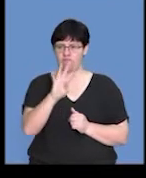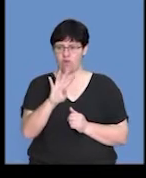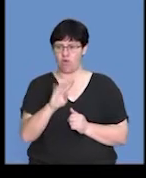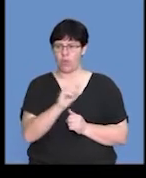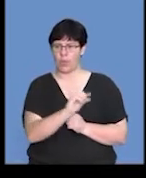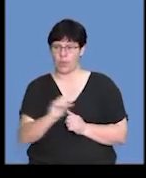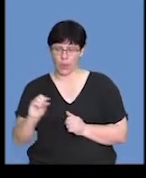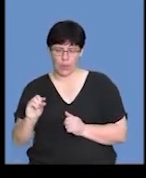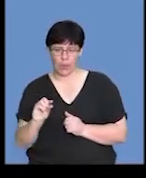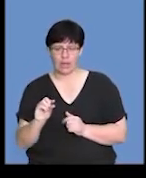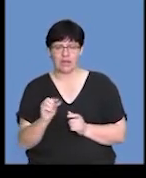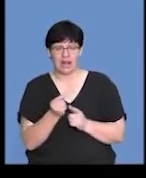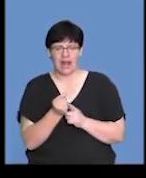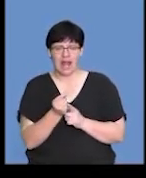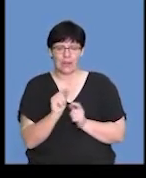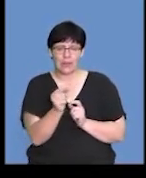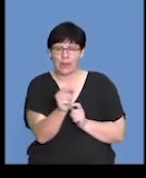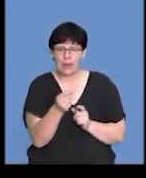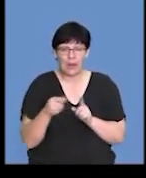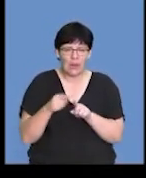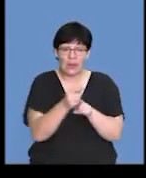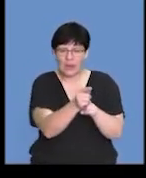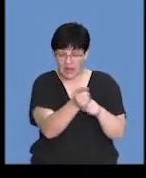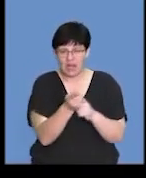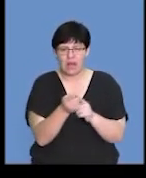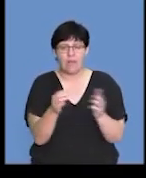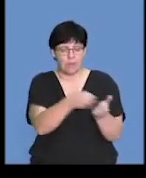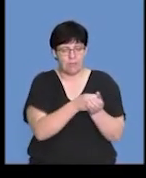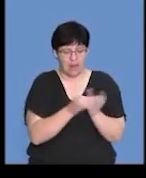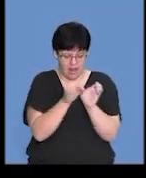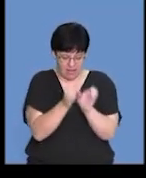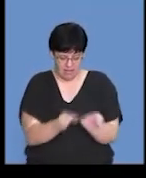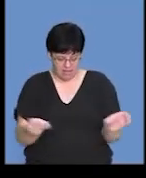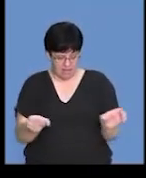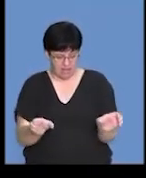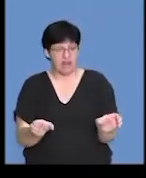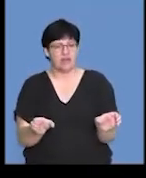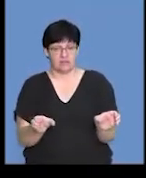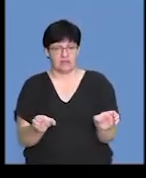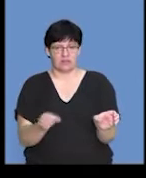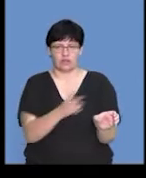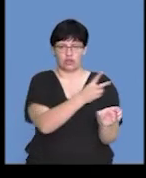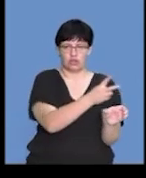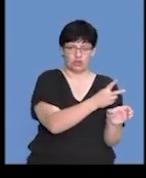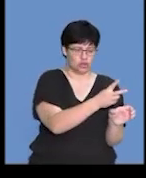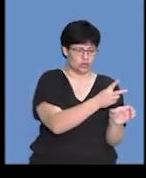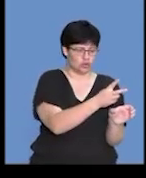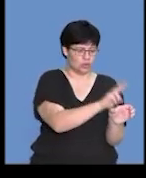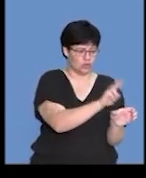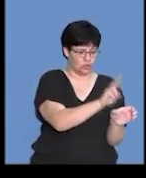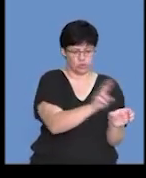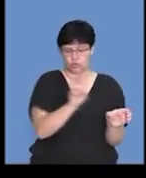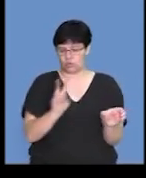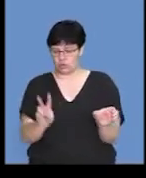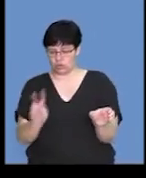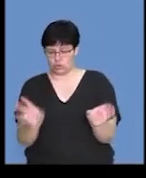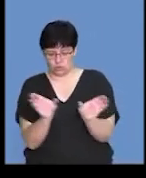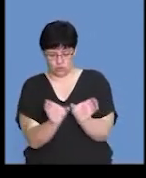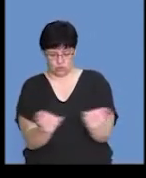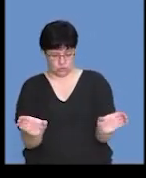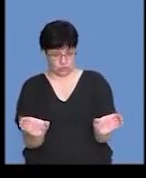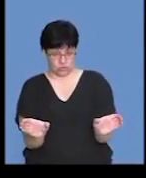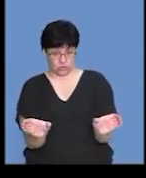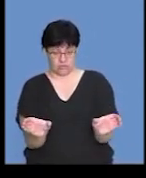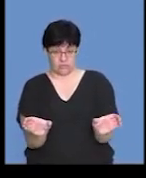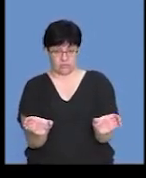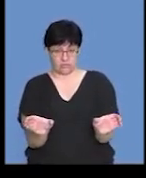so the young of them, were captured and divided into two equal groups. So, they've separated the 44 into two equal groups. So, that means they worked with